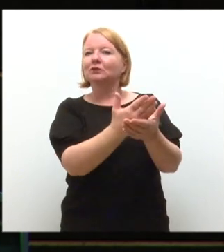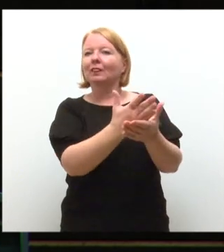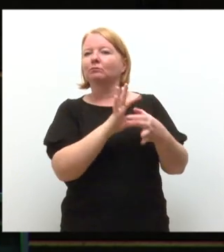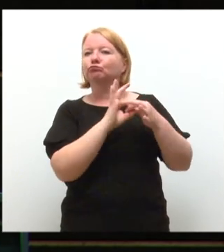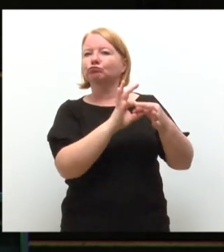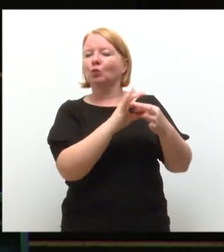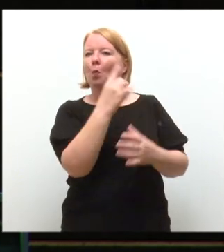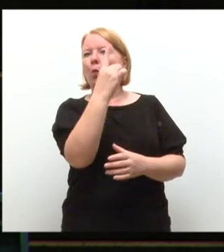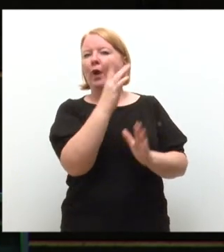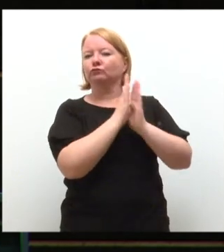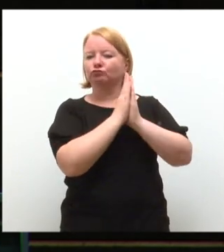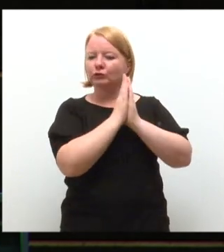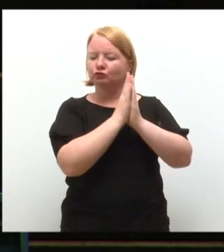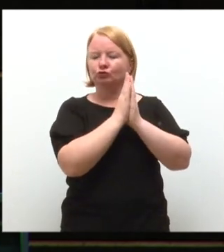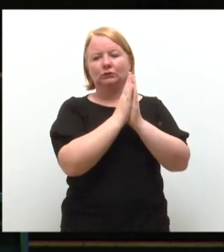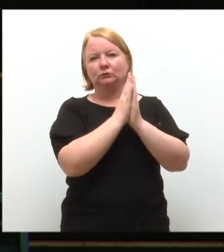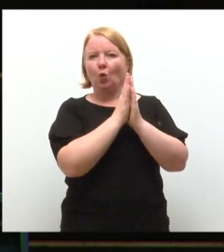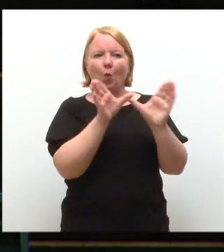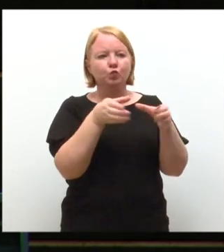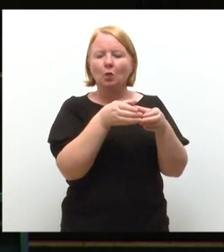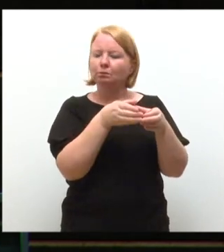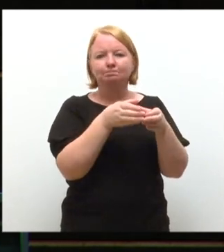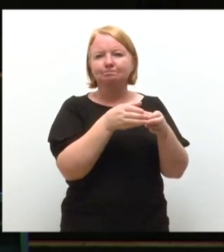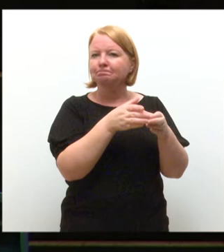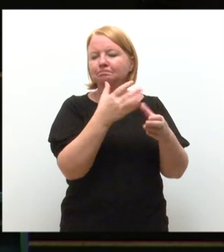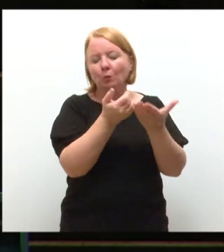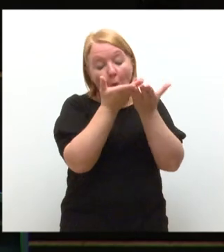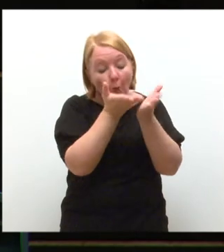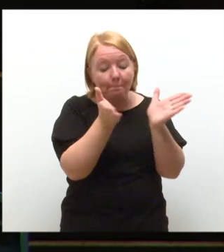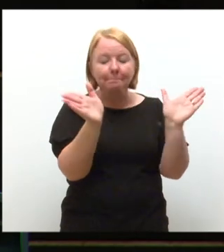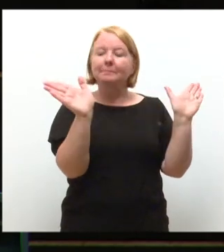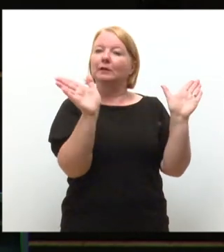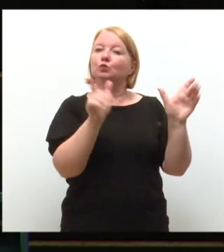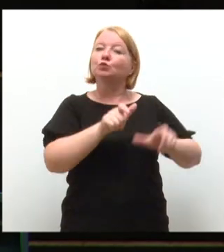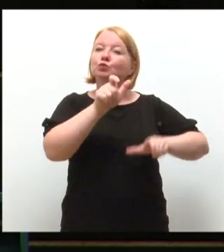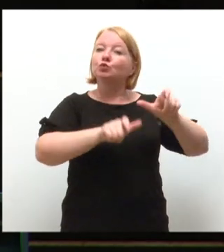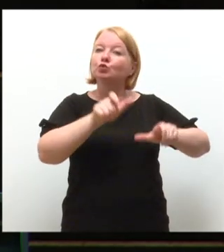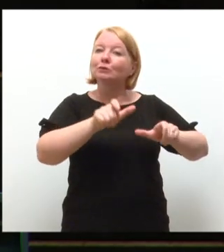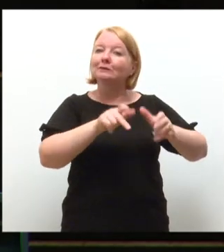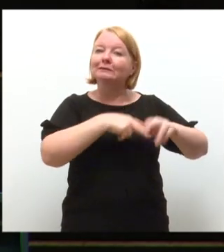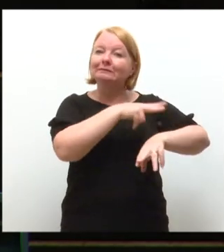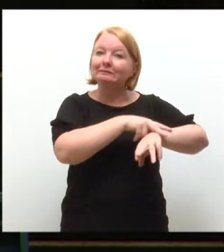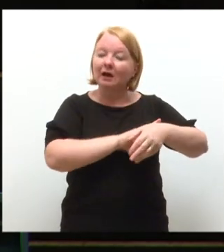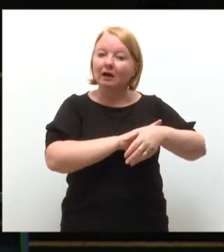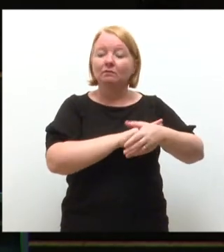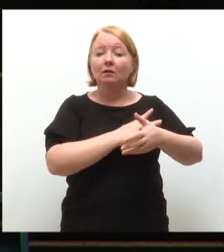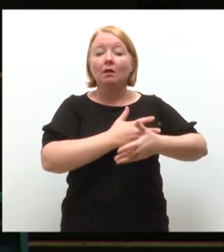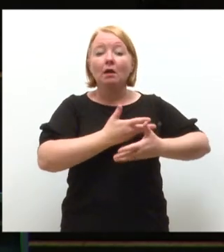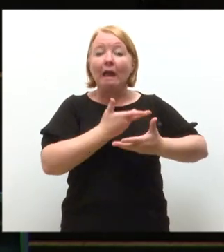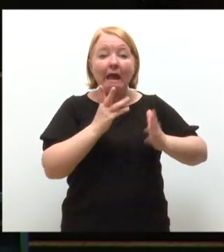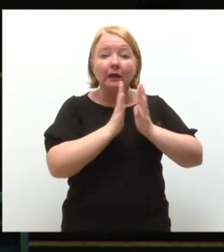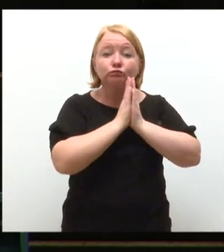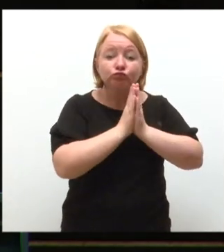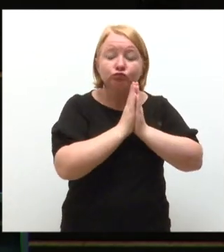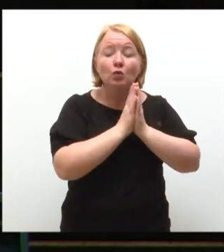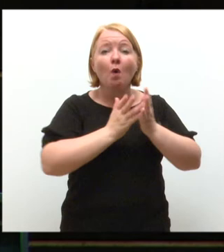particular religious faith or group. We are open to students and staff of all faiths and none, and that